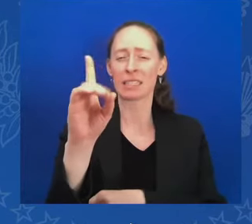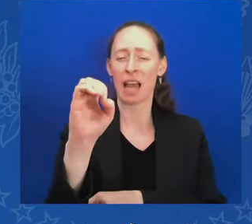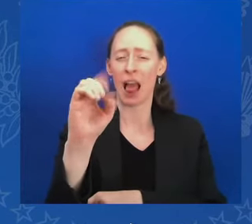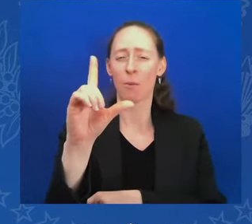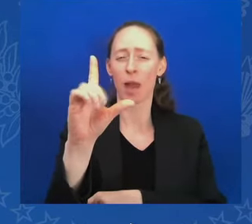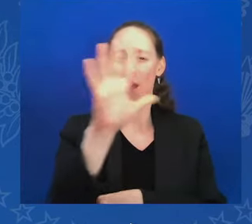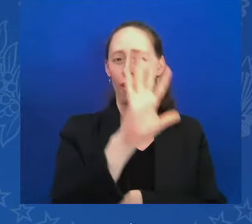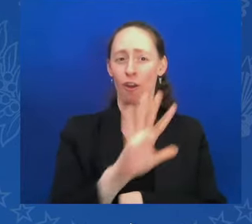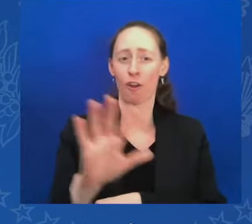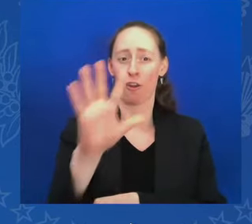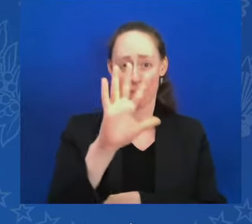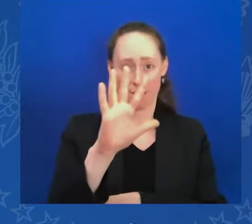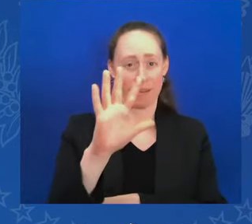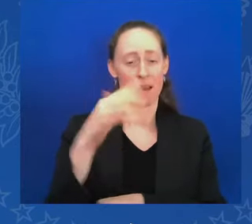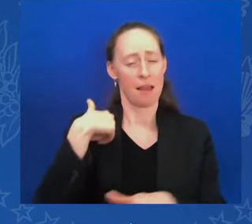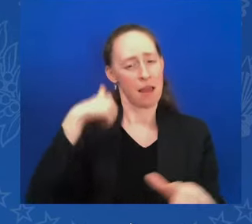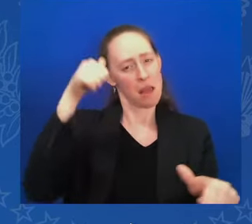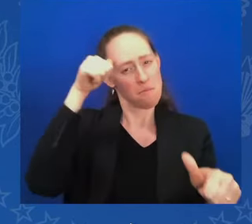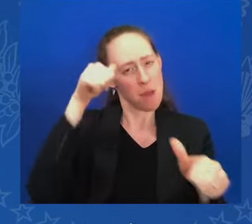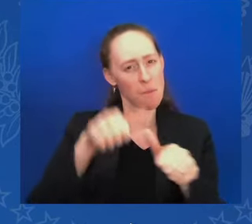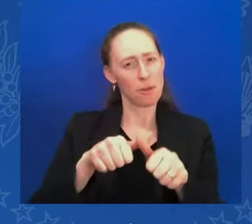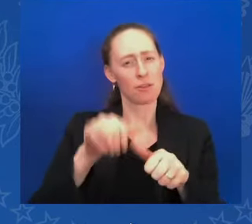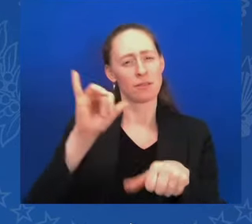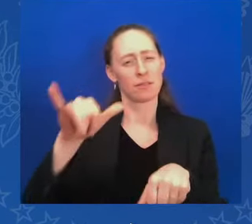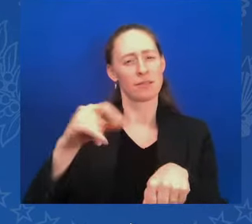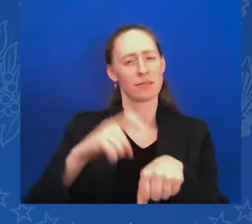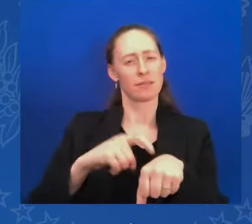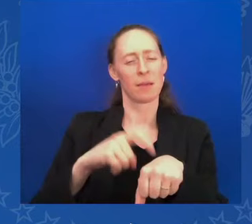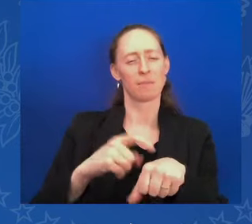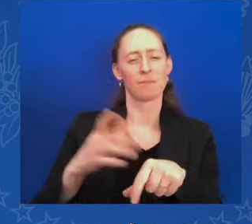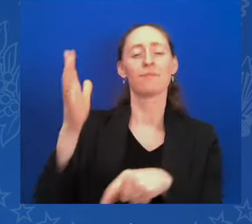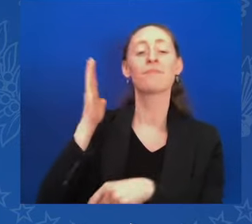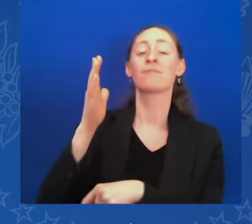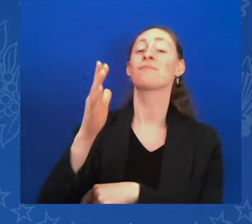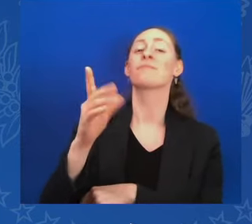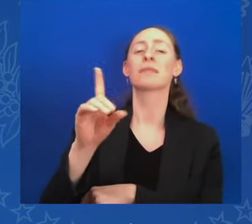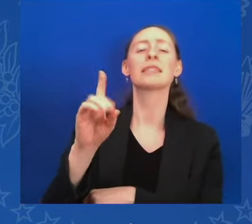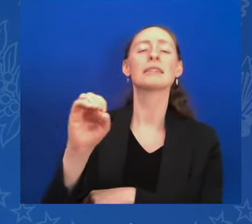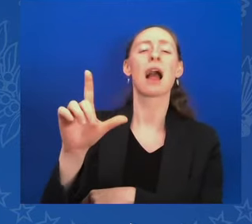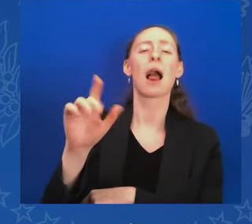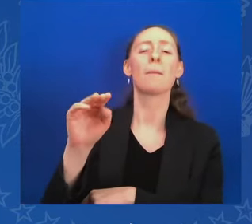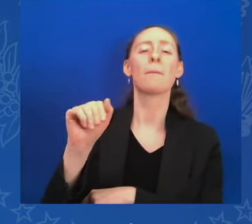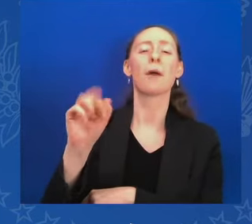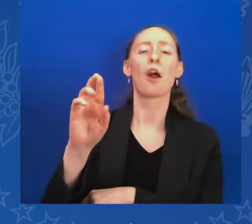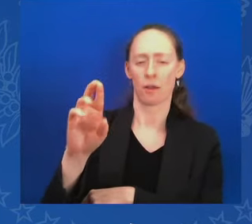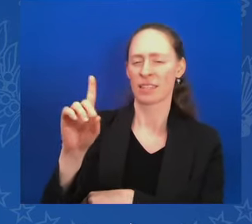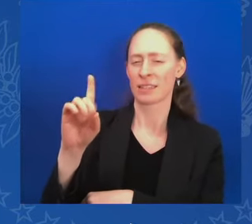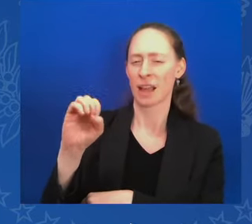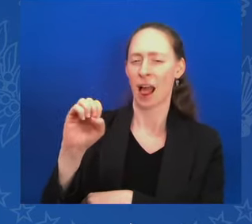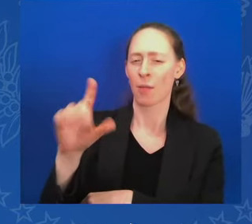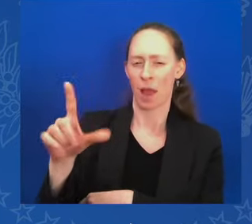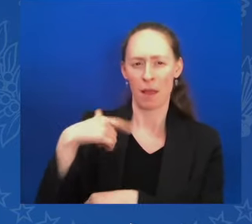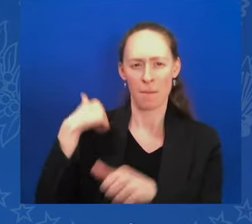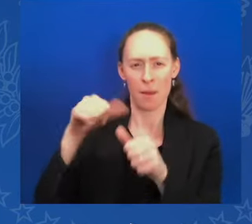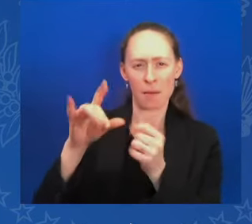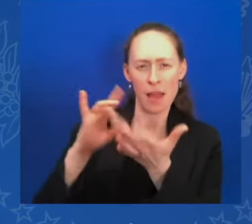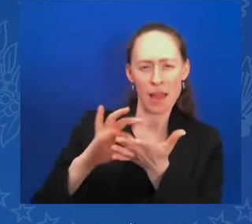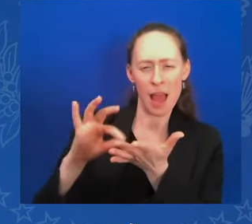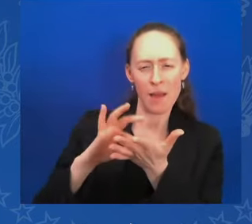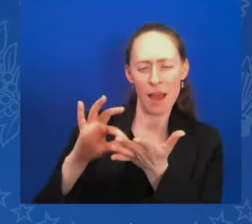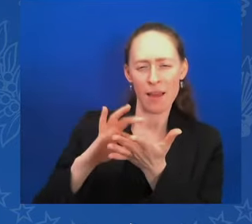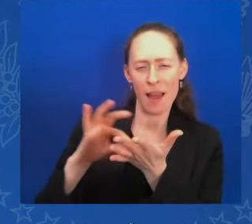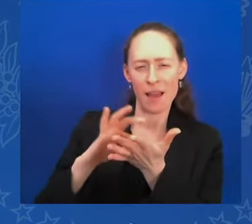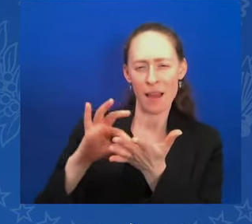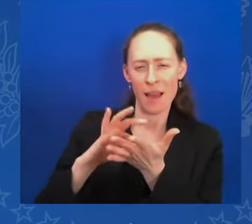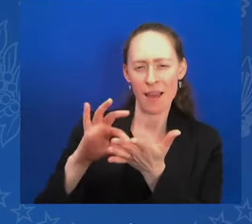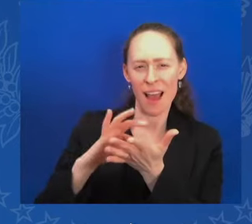Mar, Delaware, checking all the polling stations on Election Day in that November in 72. And I got across what